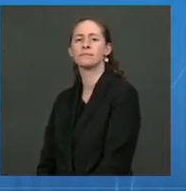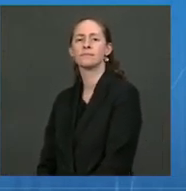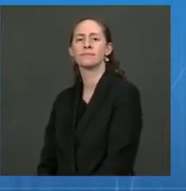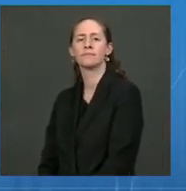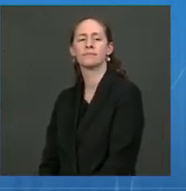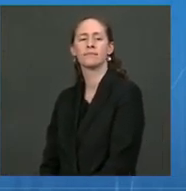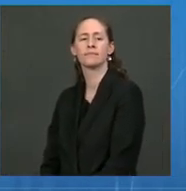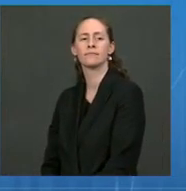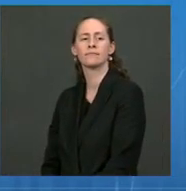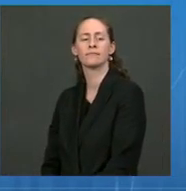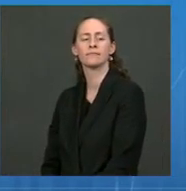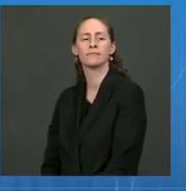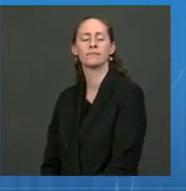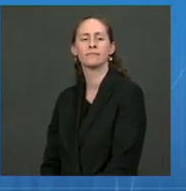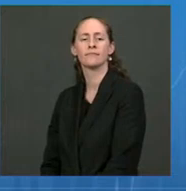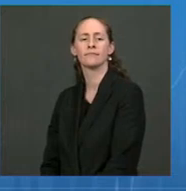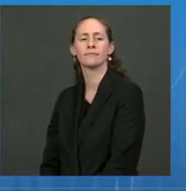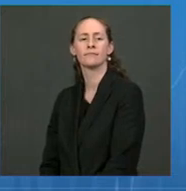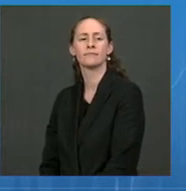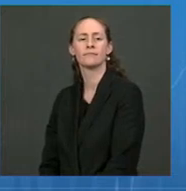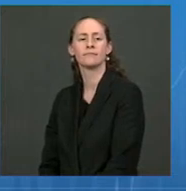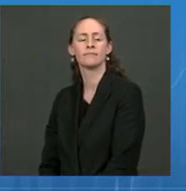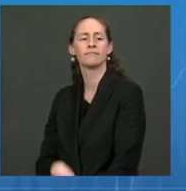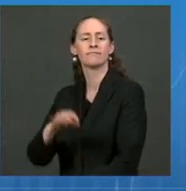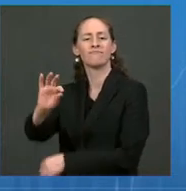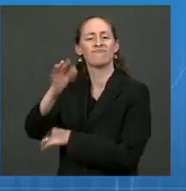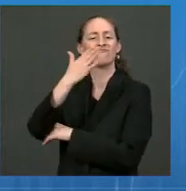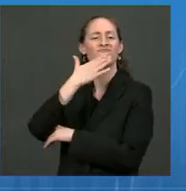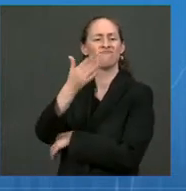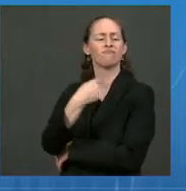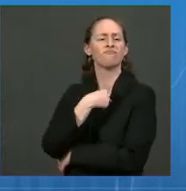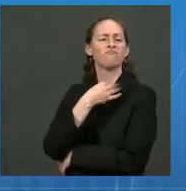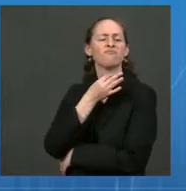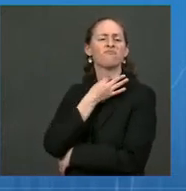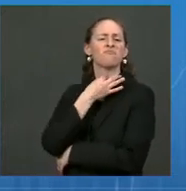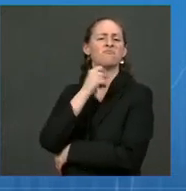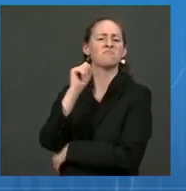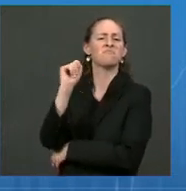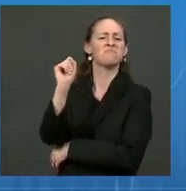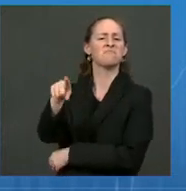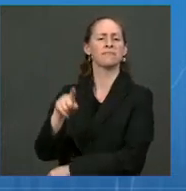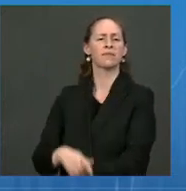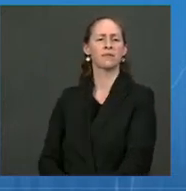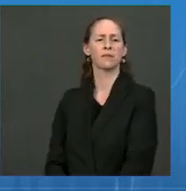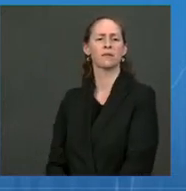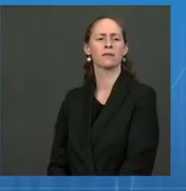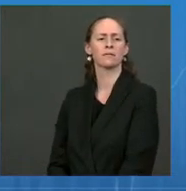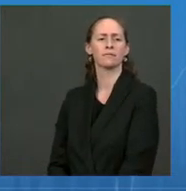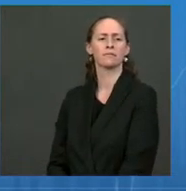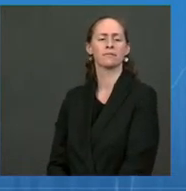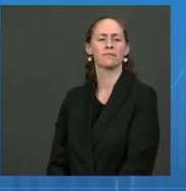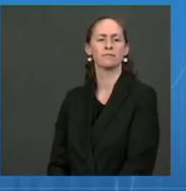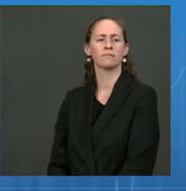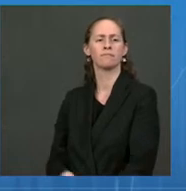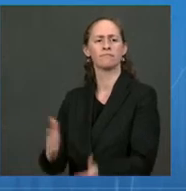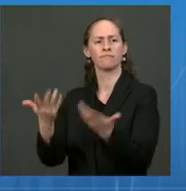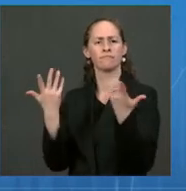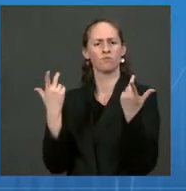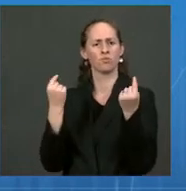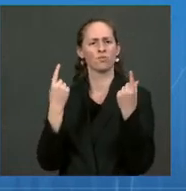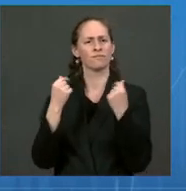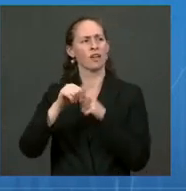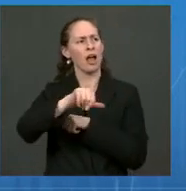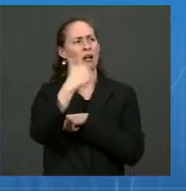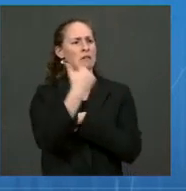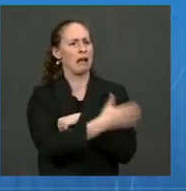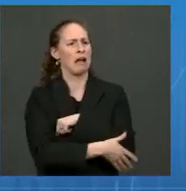Thank you. I have a question about sort of last mile assistance overseas. There's been an increasing amount of discussion about the fact